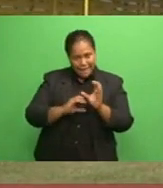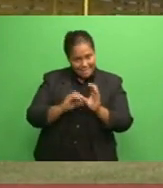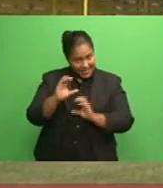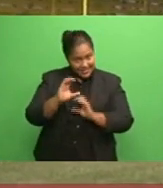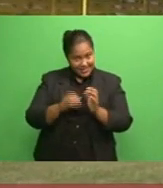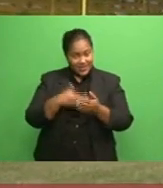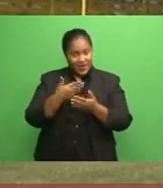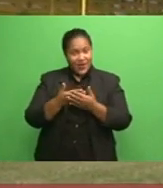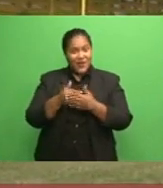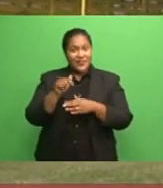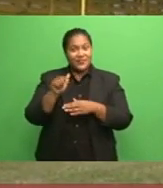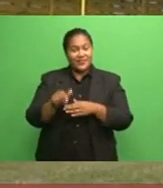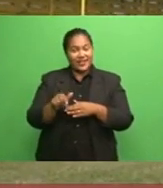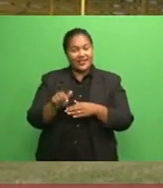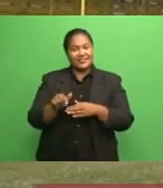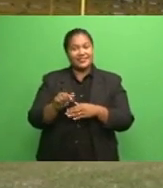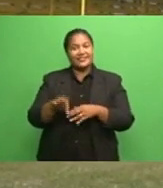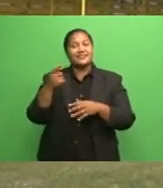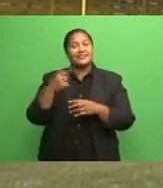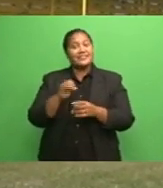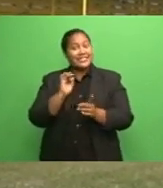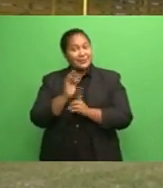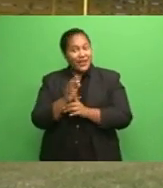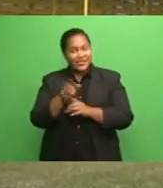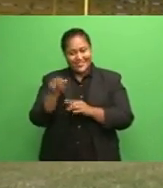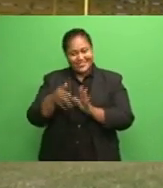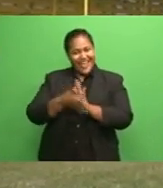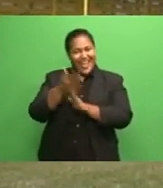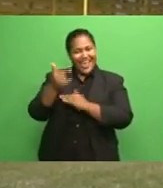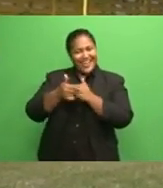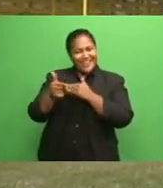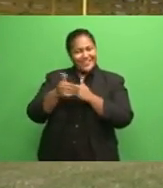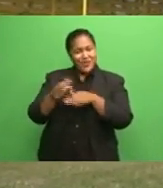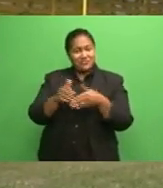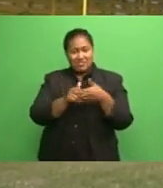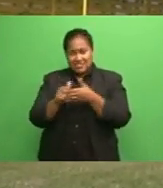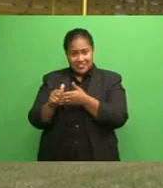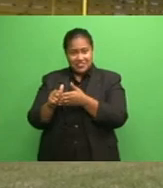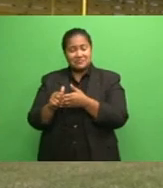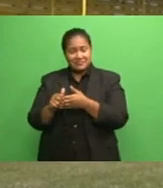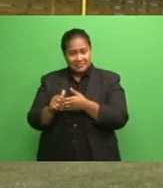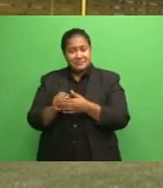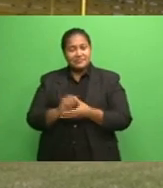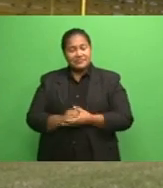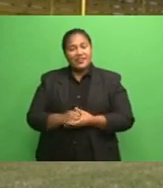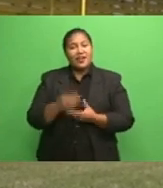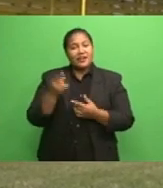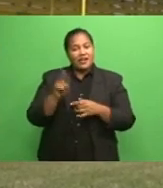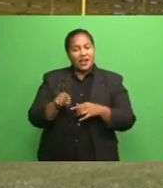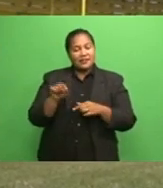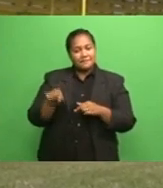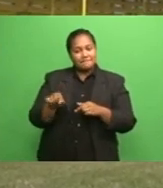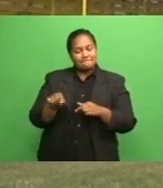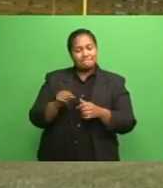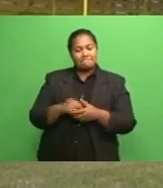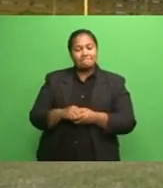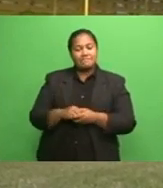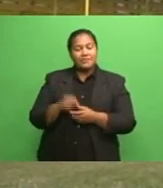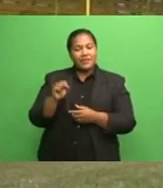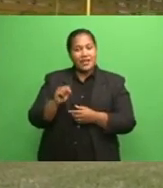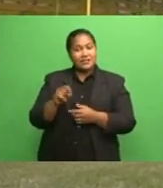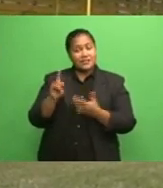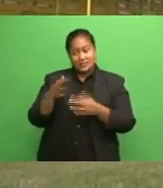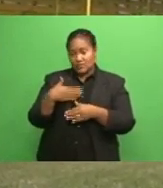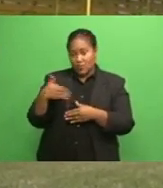particularly at the high level of leadership. It's a well